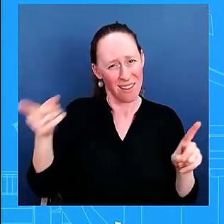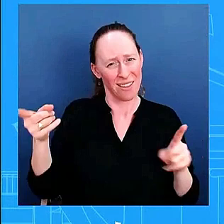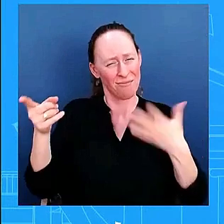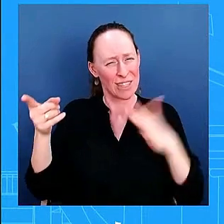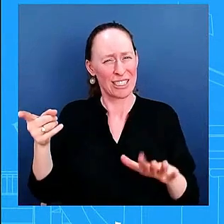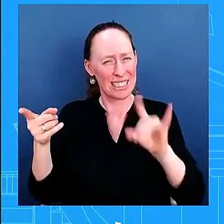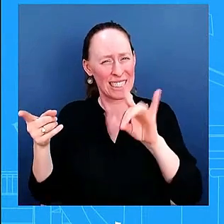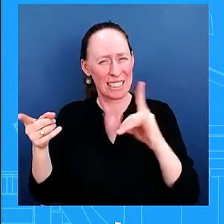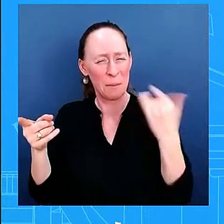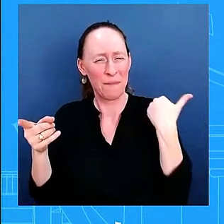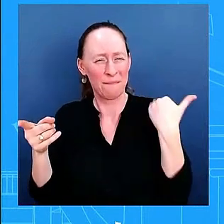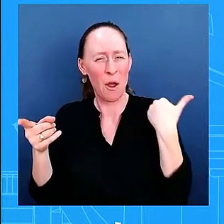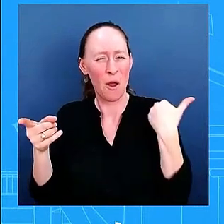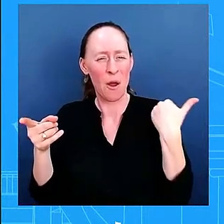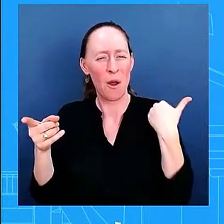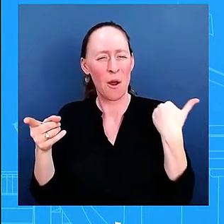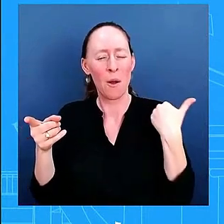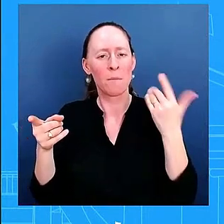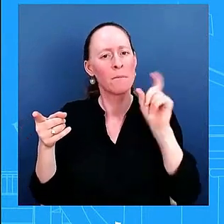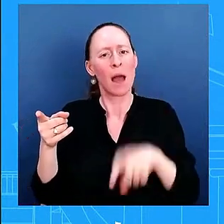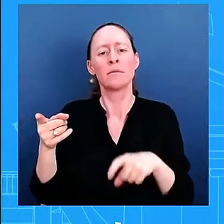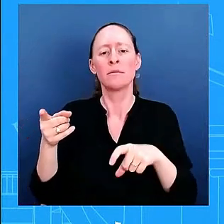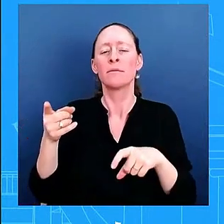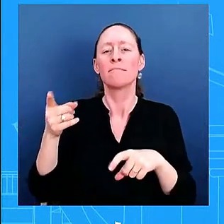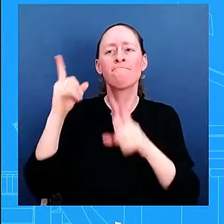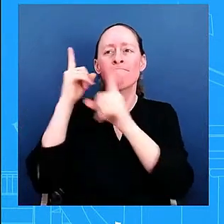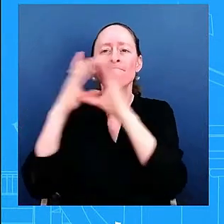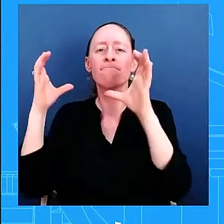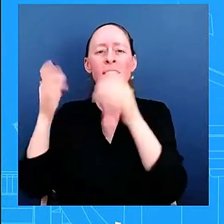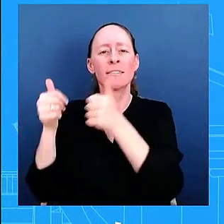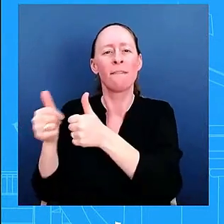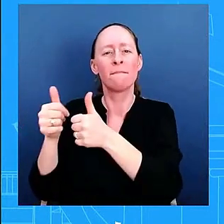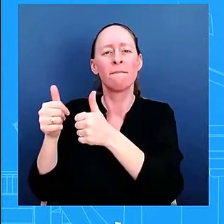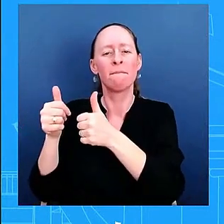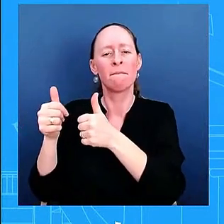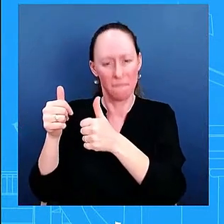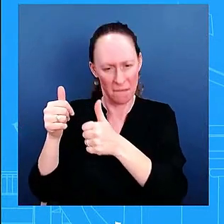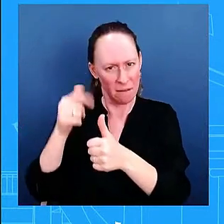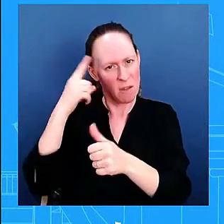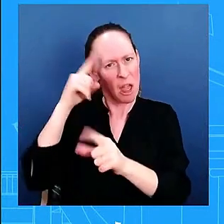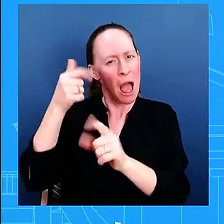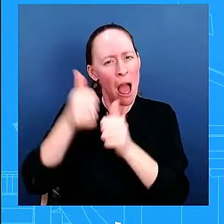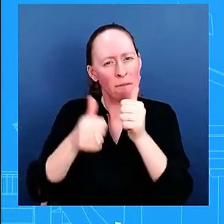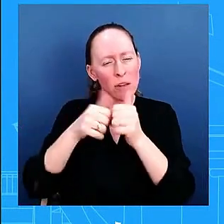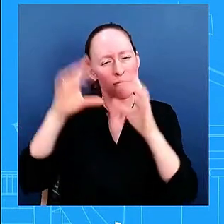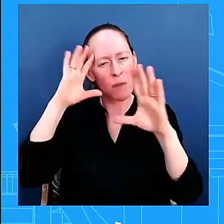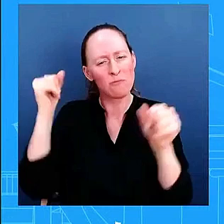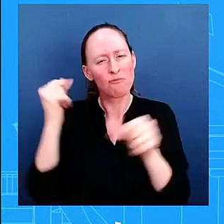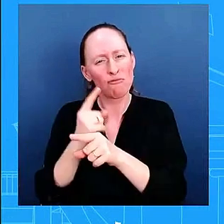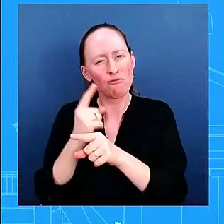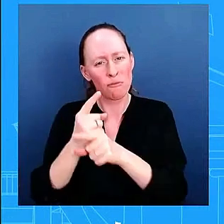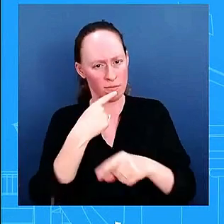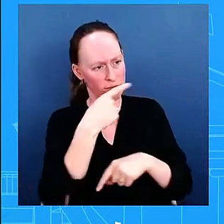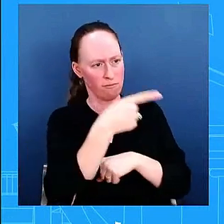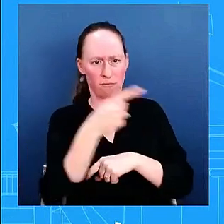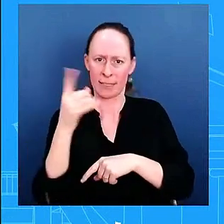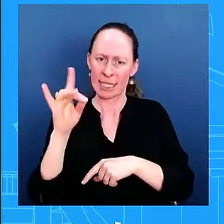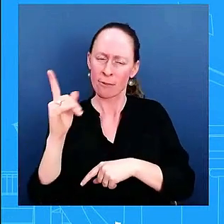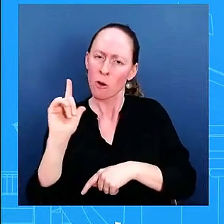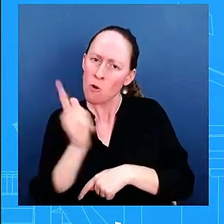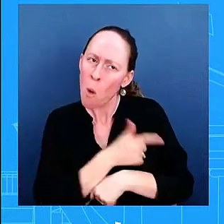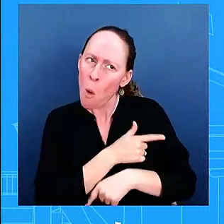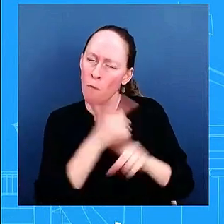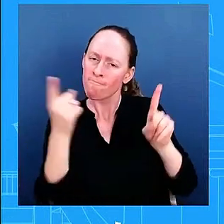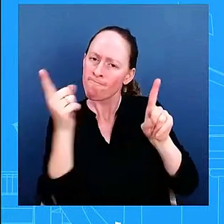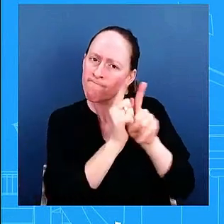barack obama uh but then he as a president he was able to cut his own path uh forward and so that's what he